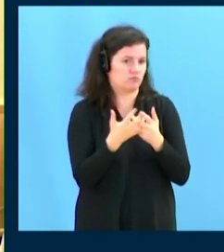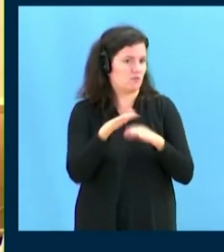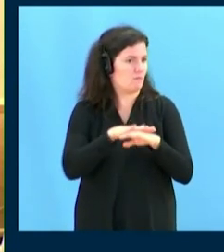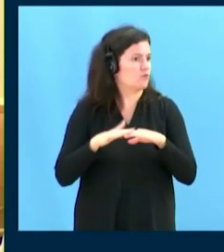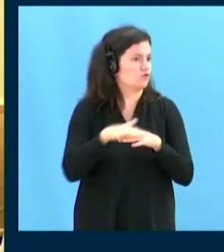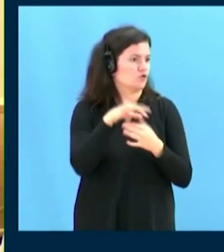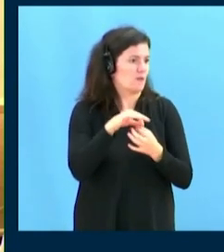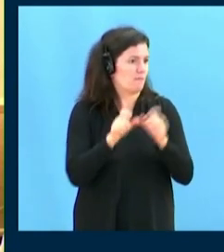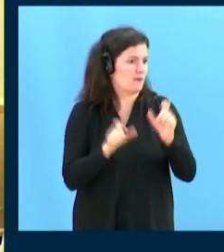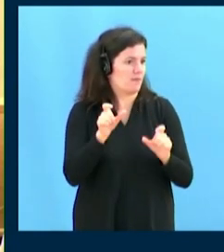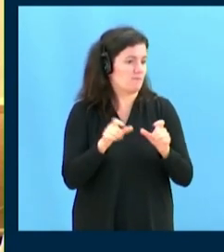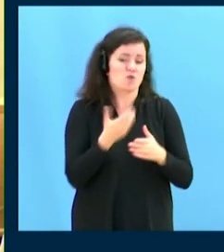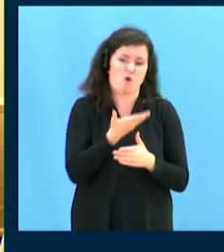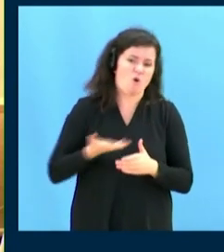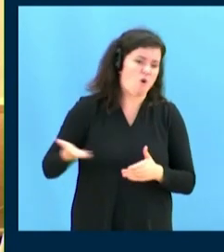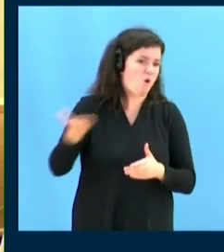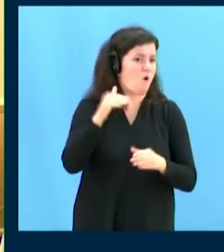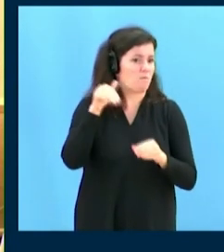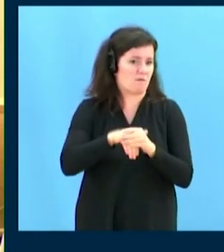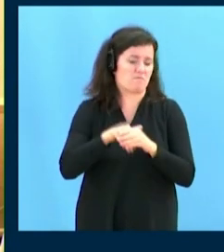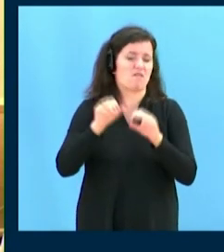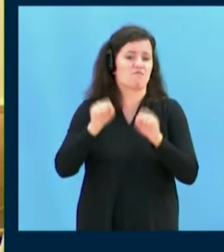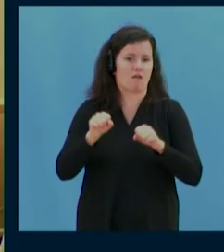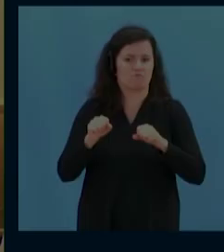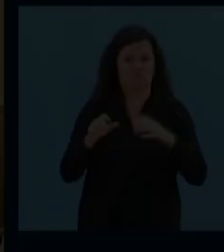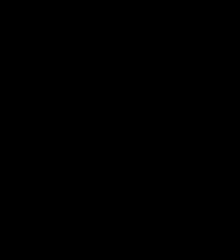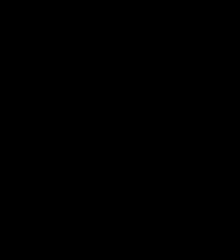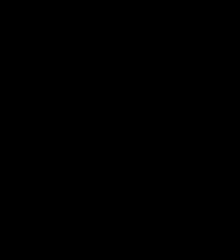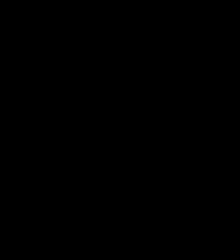can be victims of reprisals. Thank you. Thank